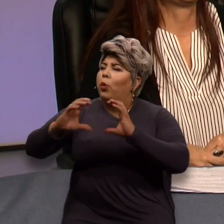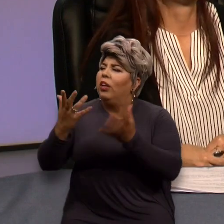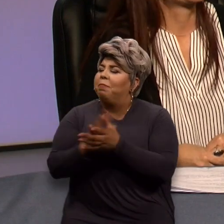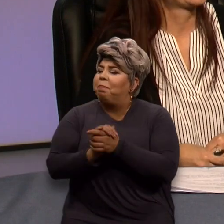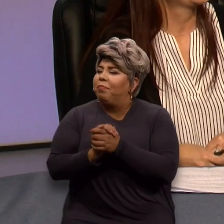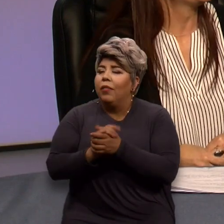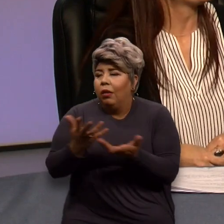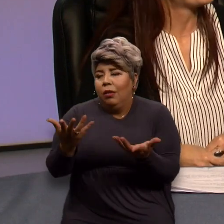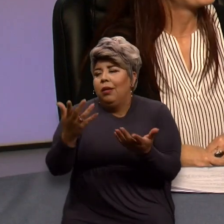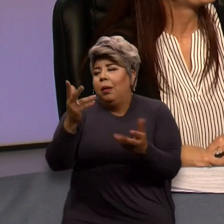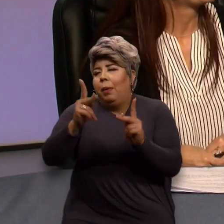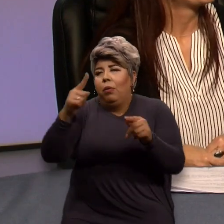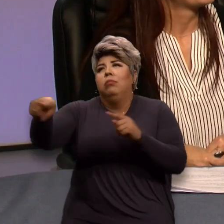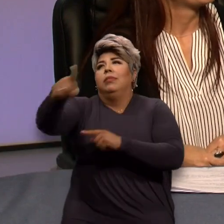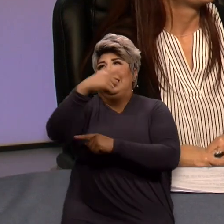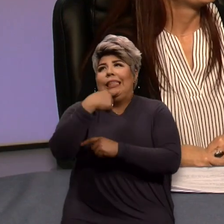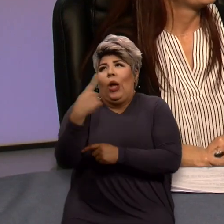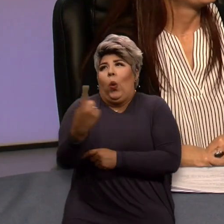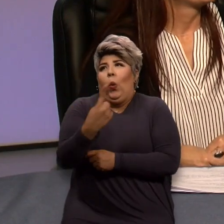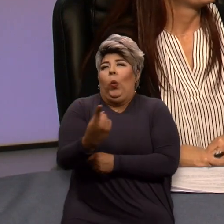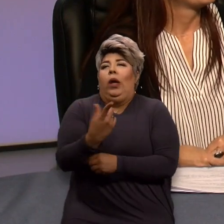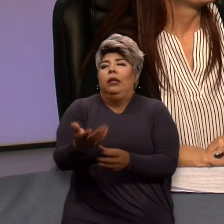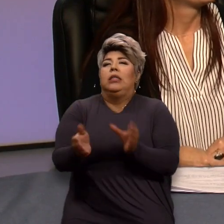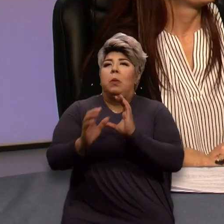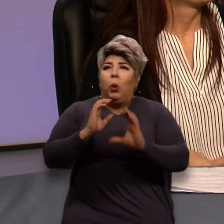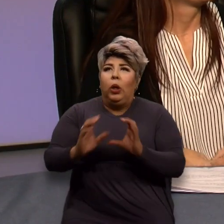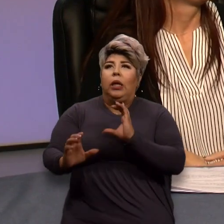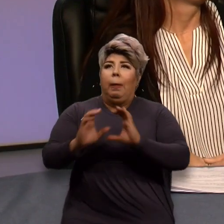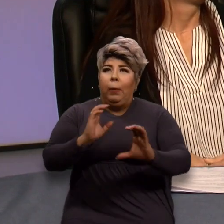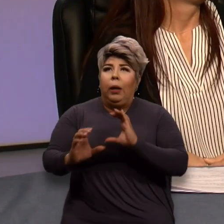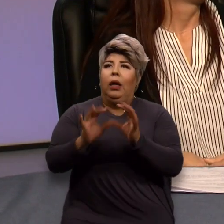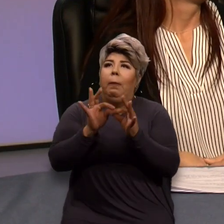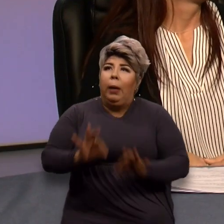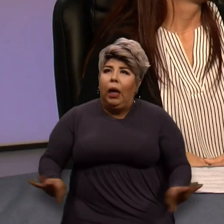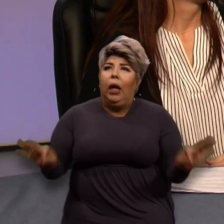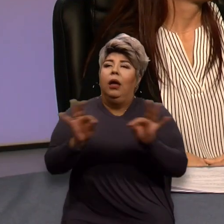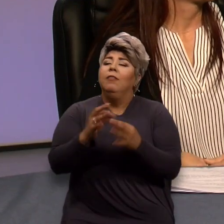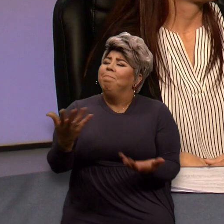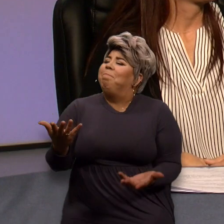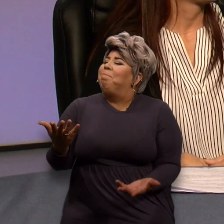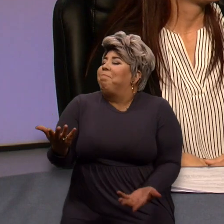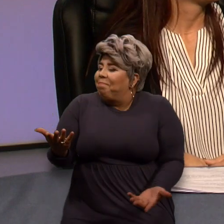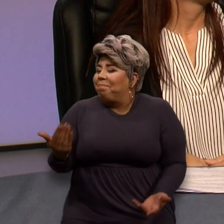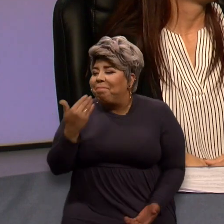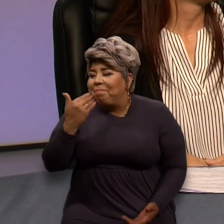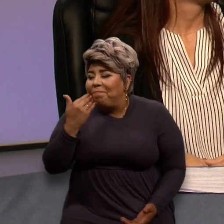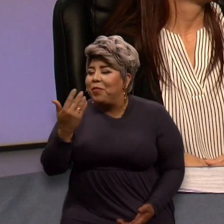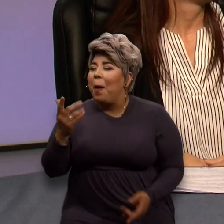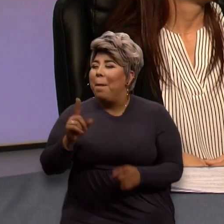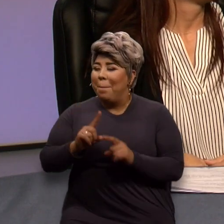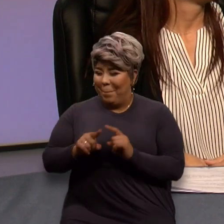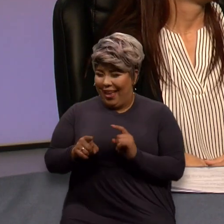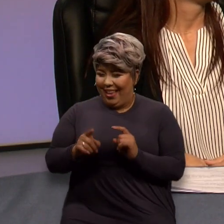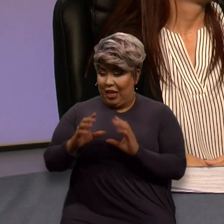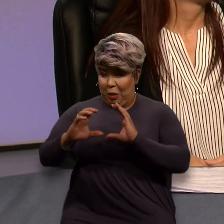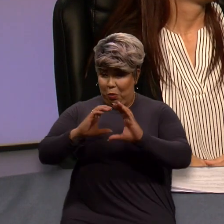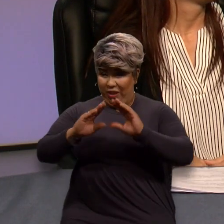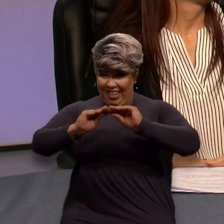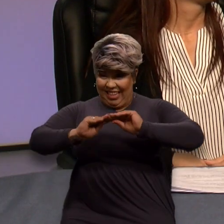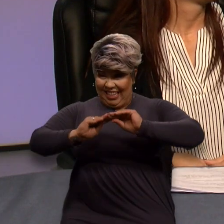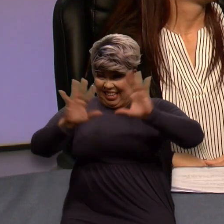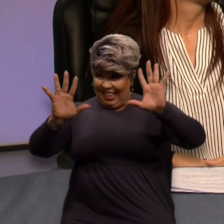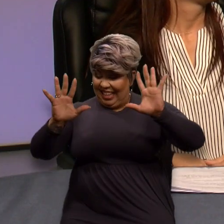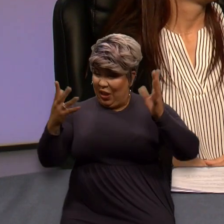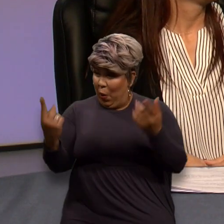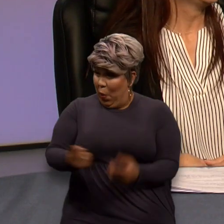from everyone? You hear that from work, school, wherever, how communication is key. And it's so difficult sometimes to keep that communication clear